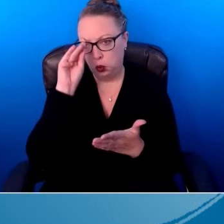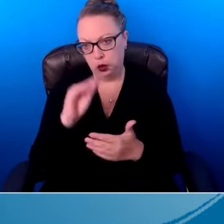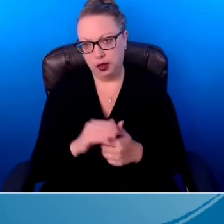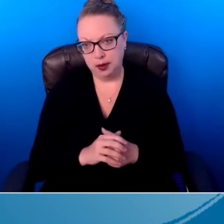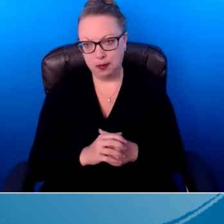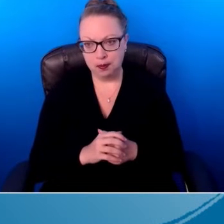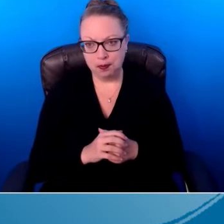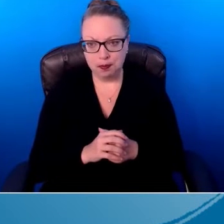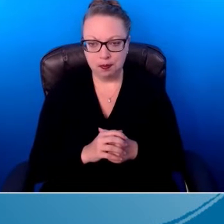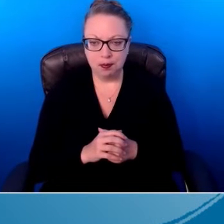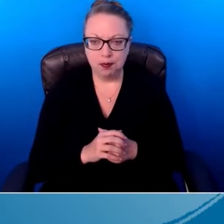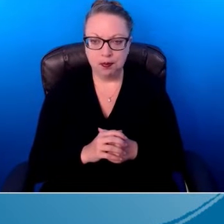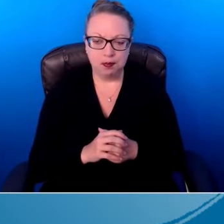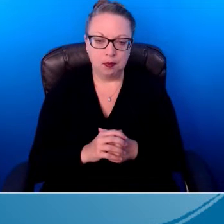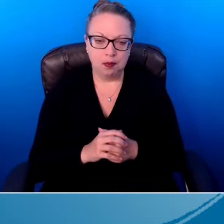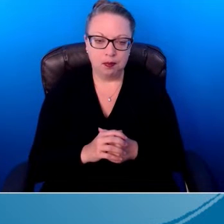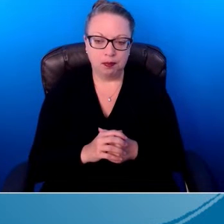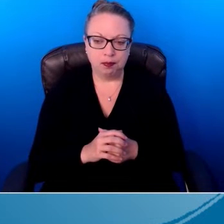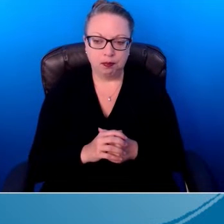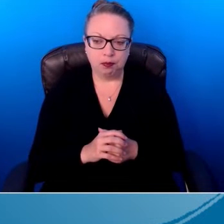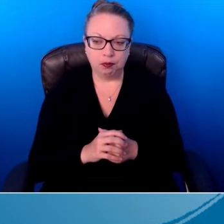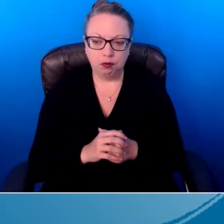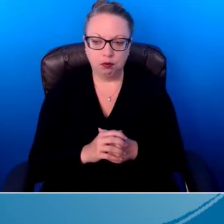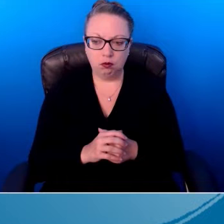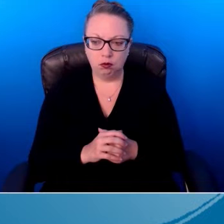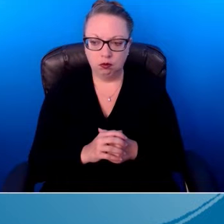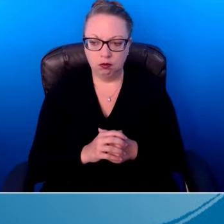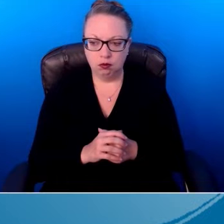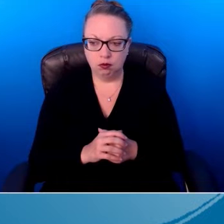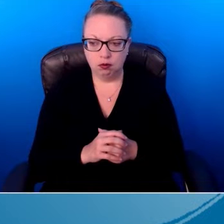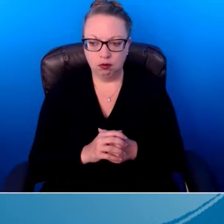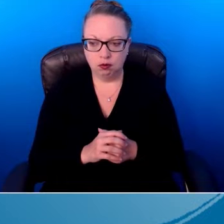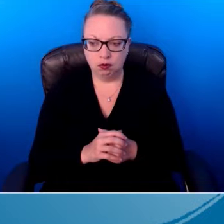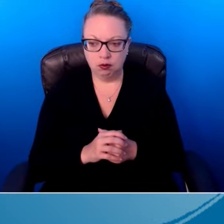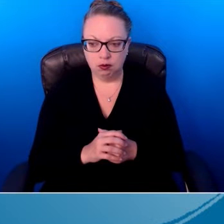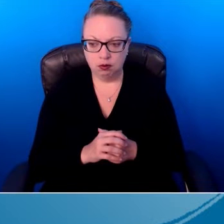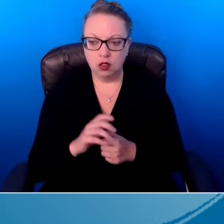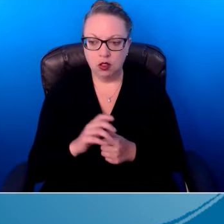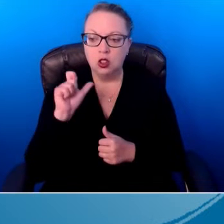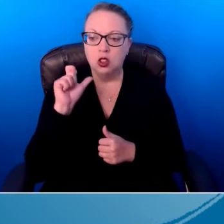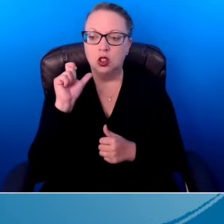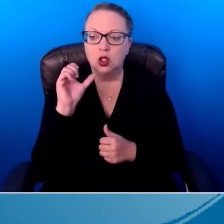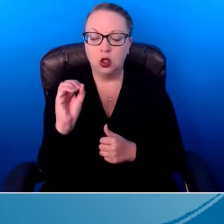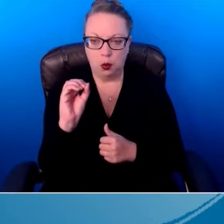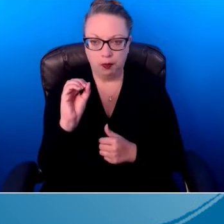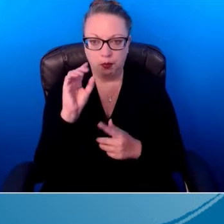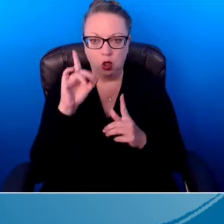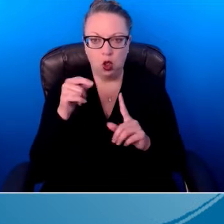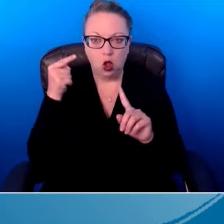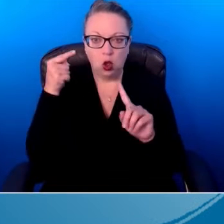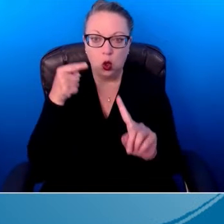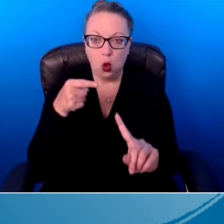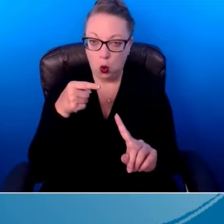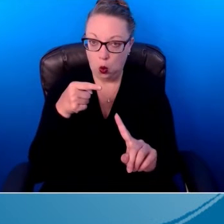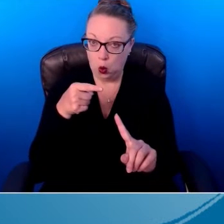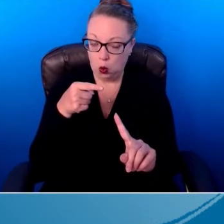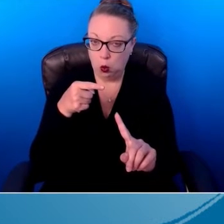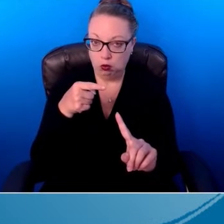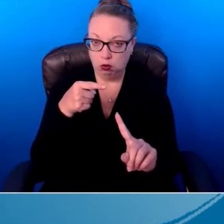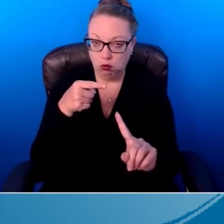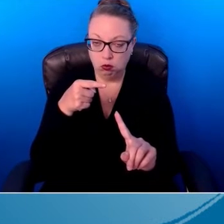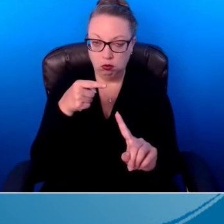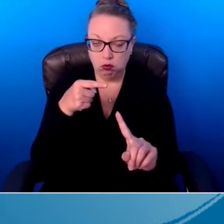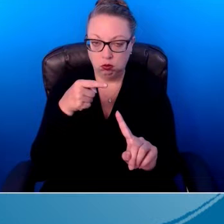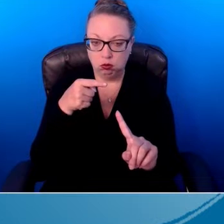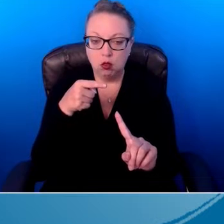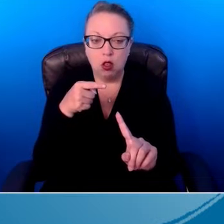within their everyday activities. Our approach to coaching is goal-oriented. Now, here in the U.S., we have a federal law